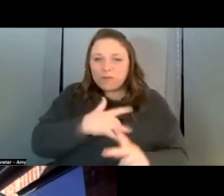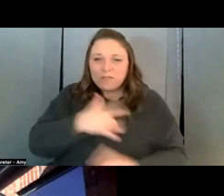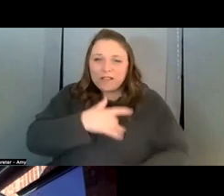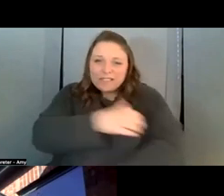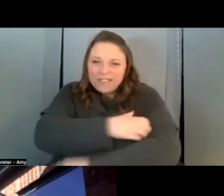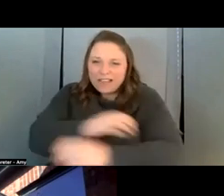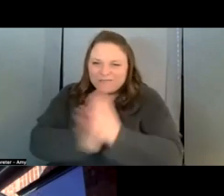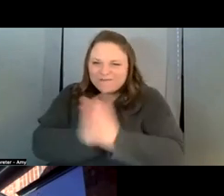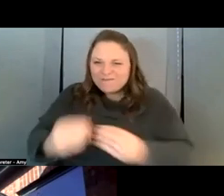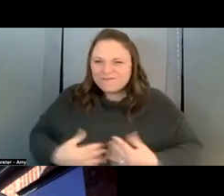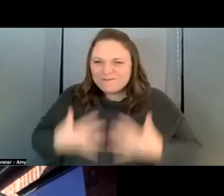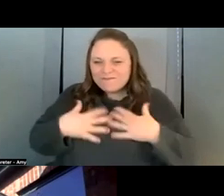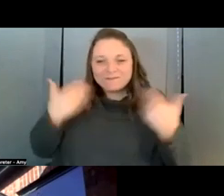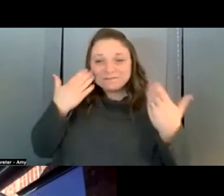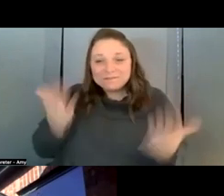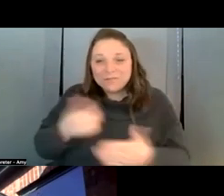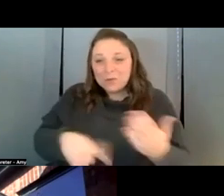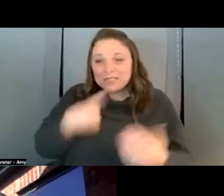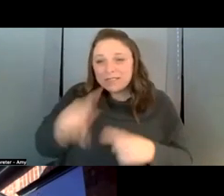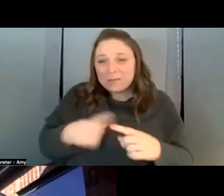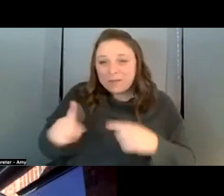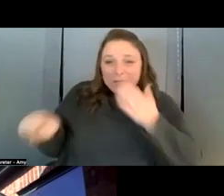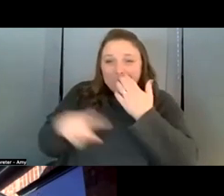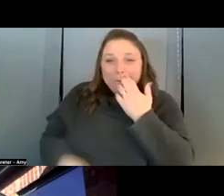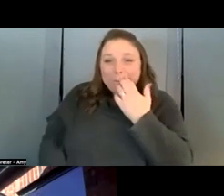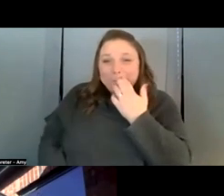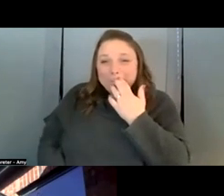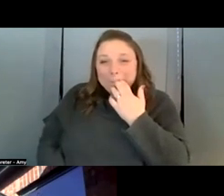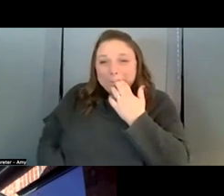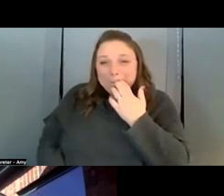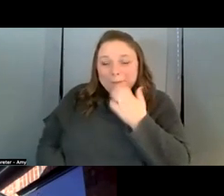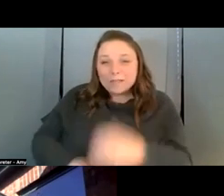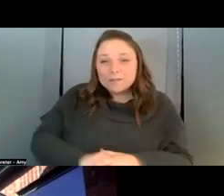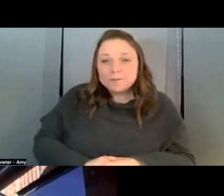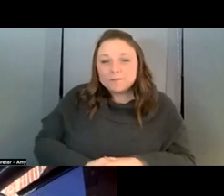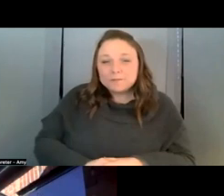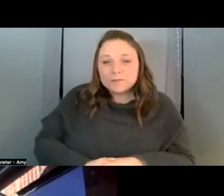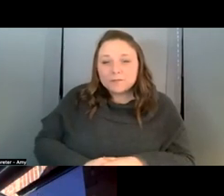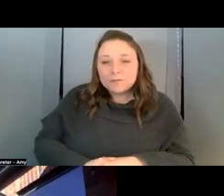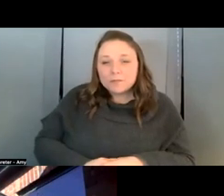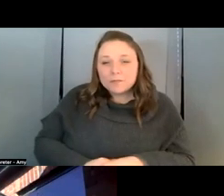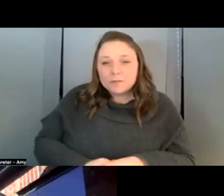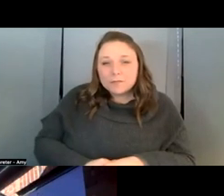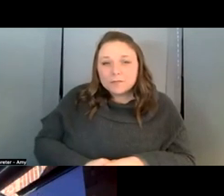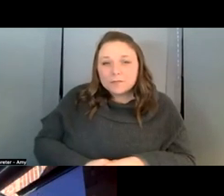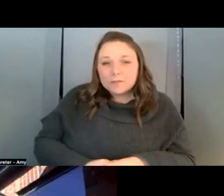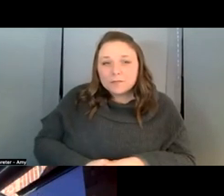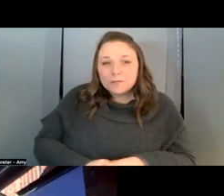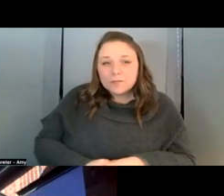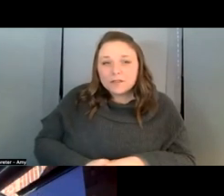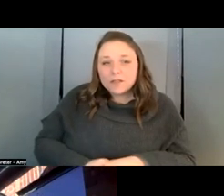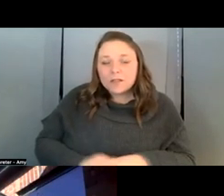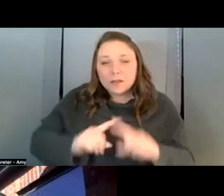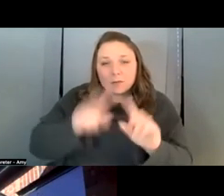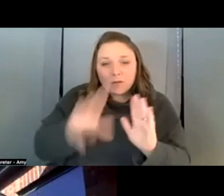them and i don't know what we say about them um um but yeah uh and the role of